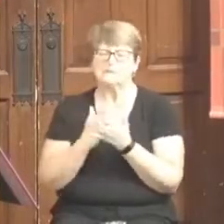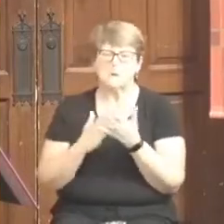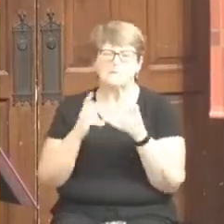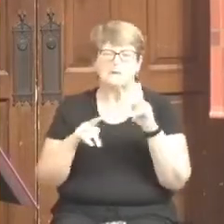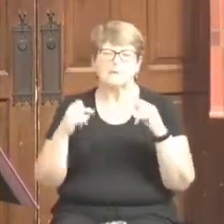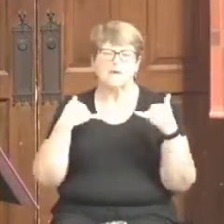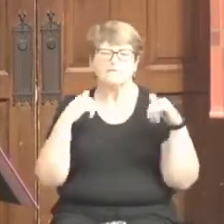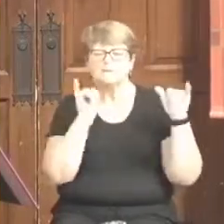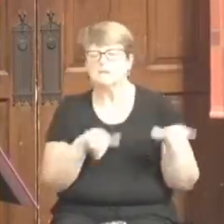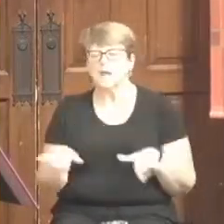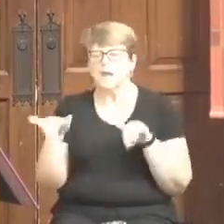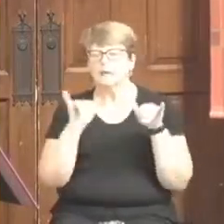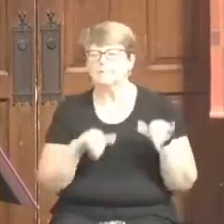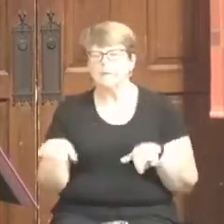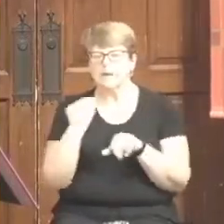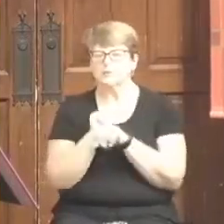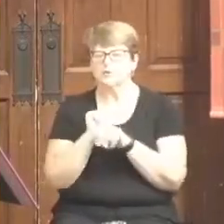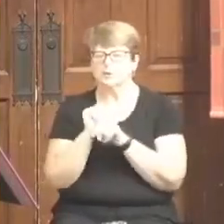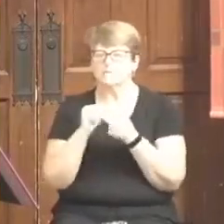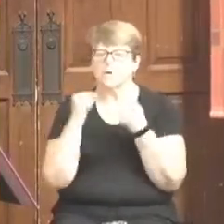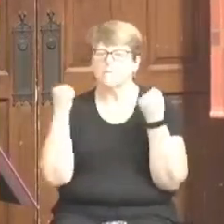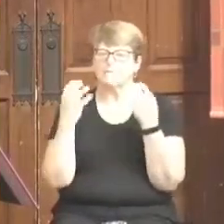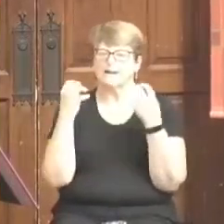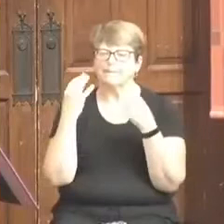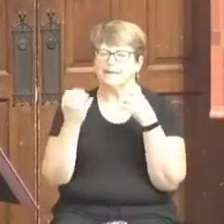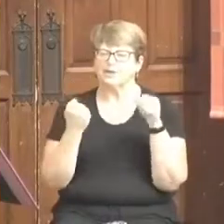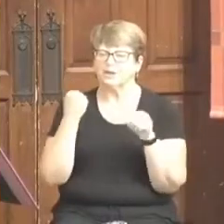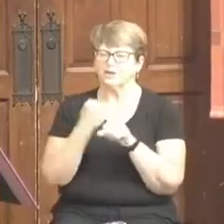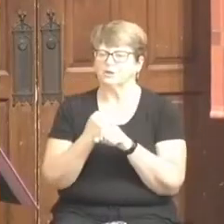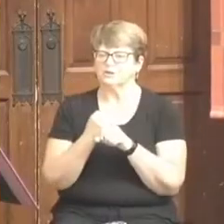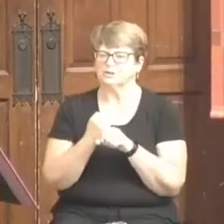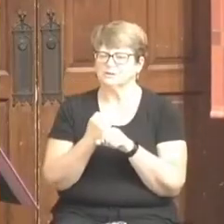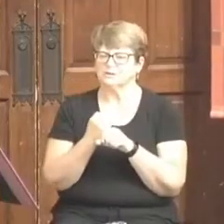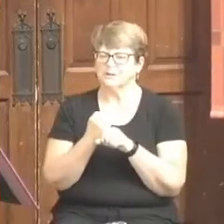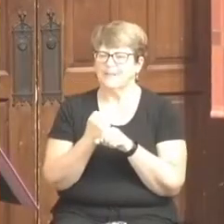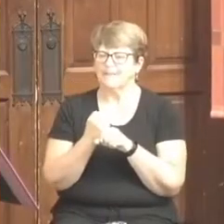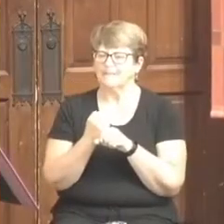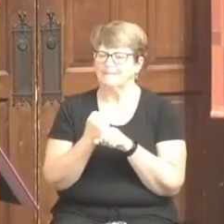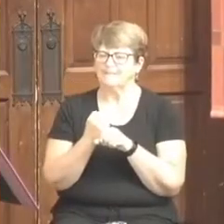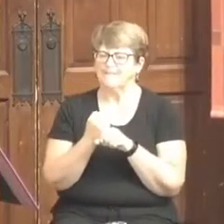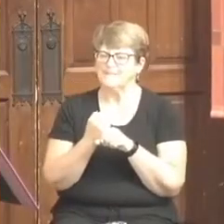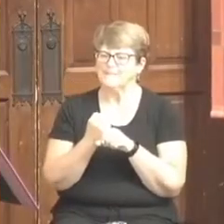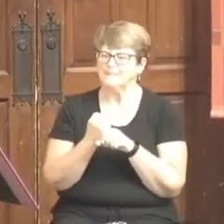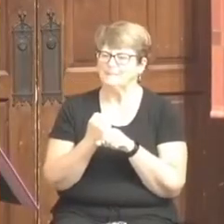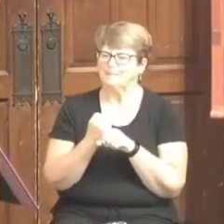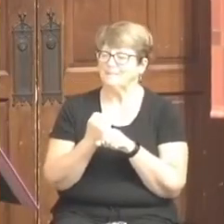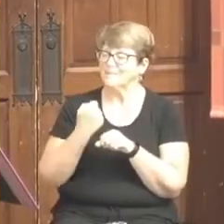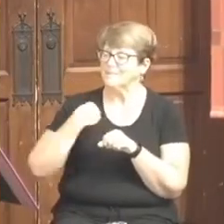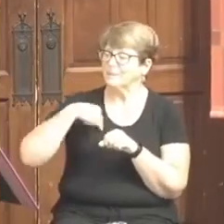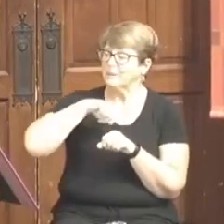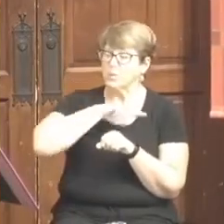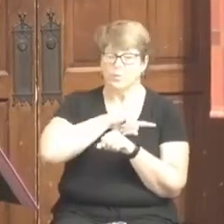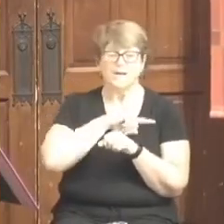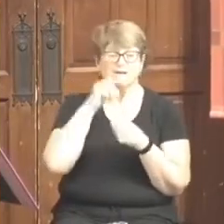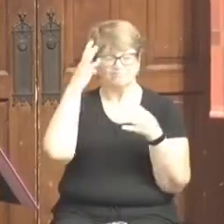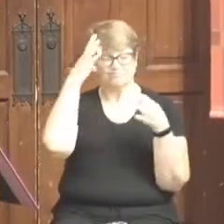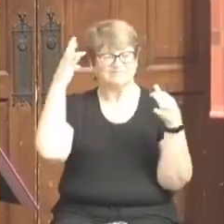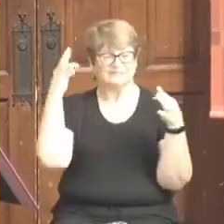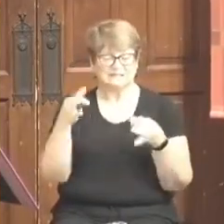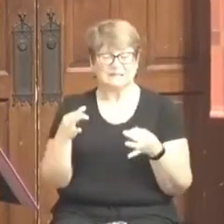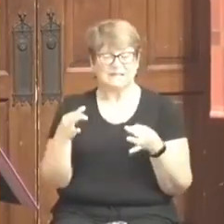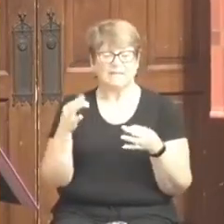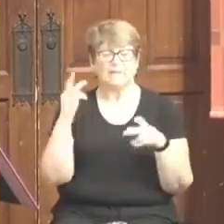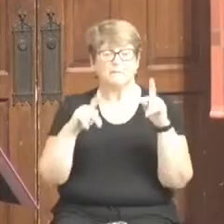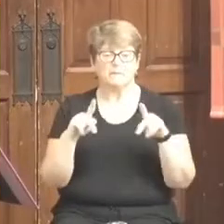same position for for many, many years. And so we instituted that after a certain period of time,